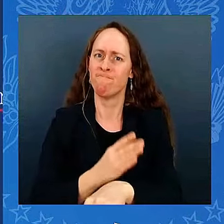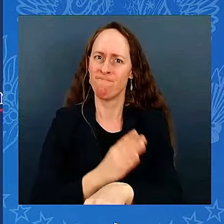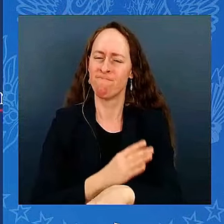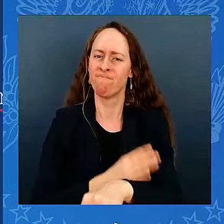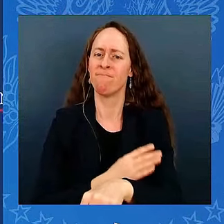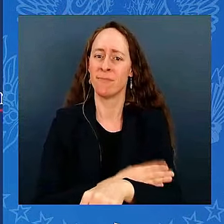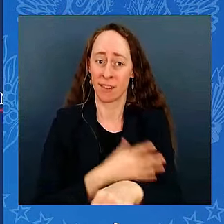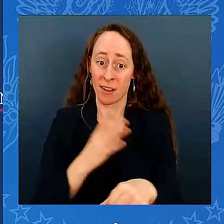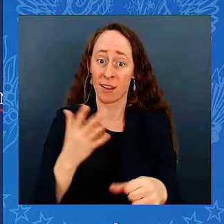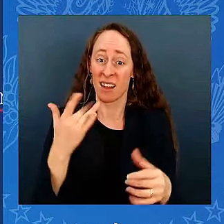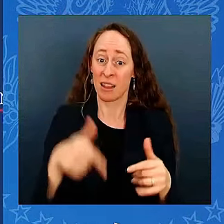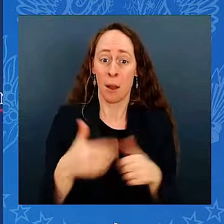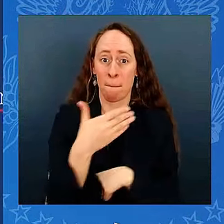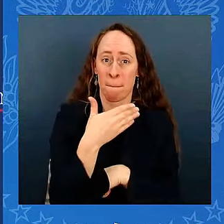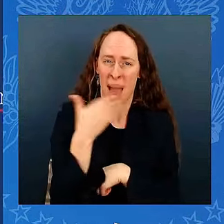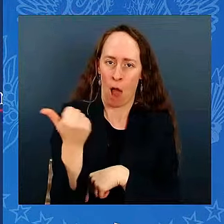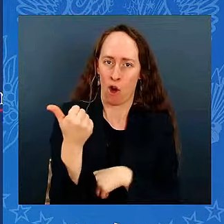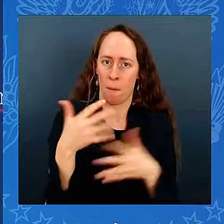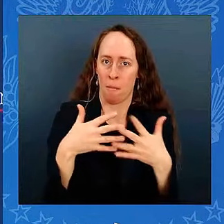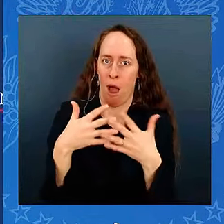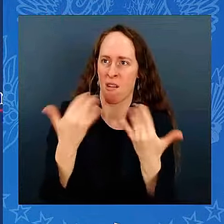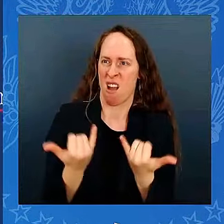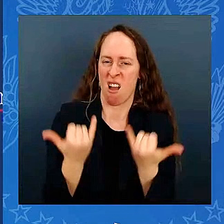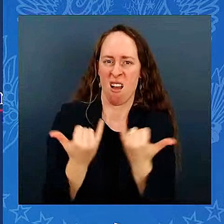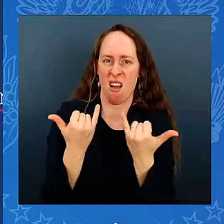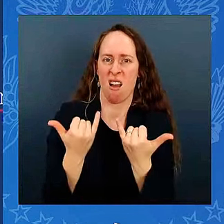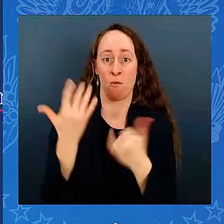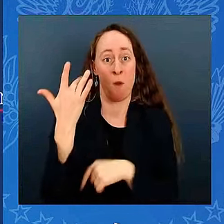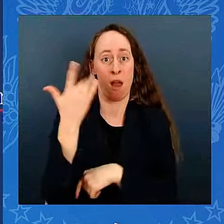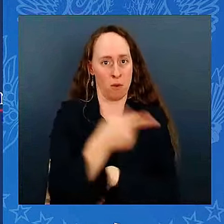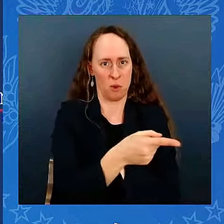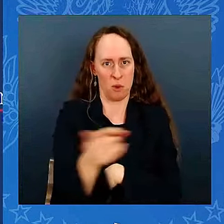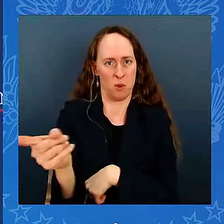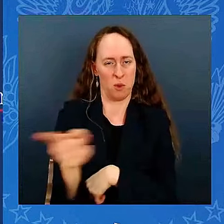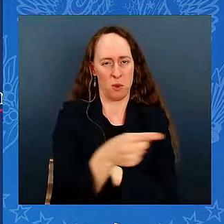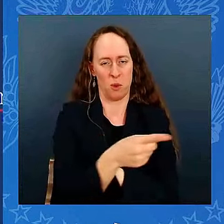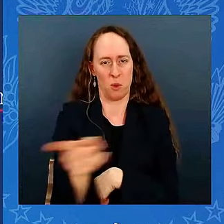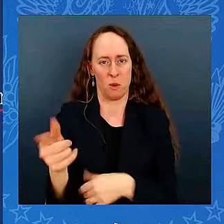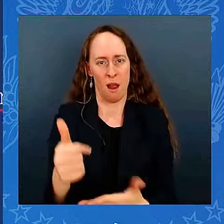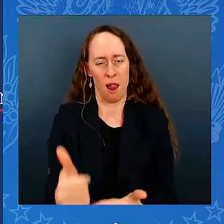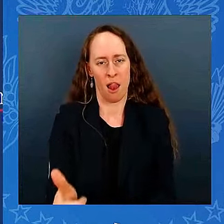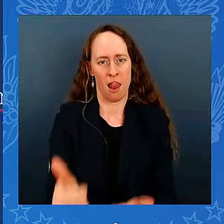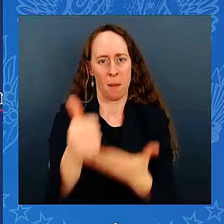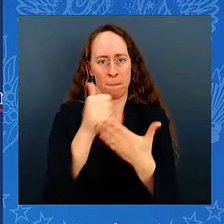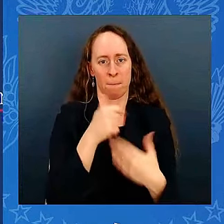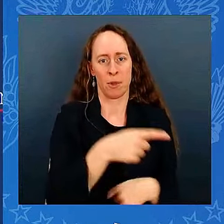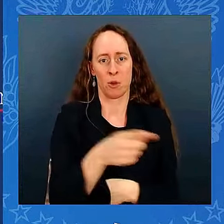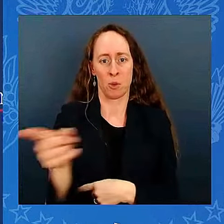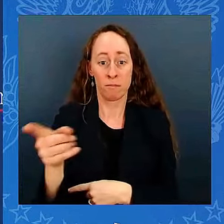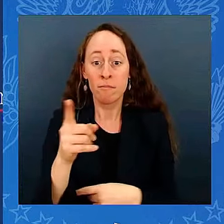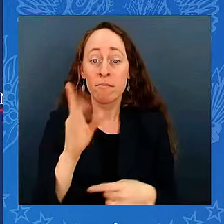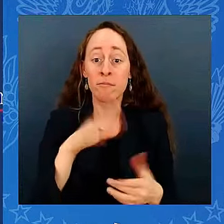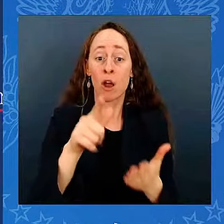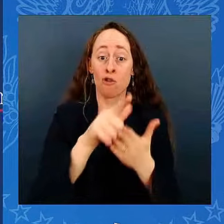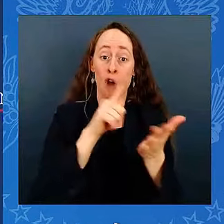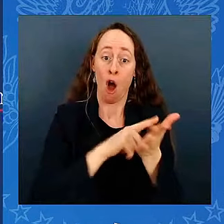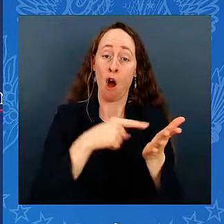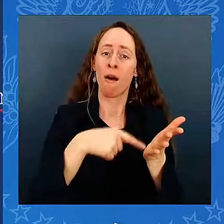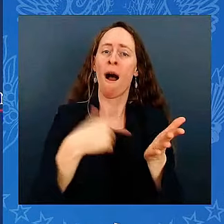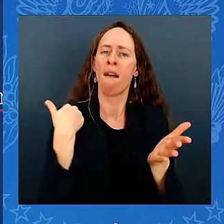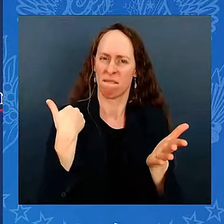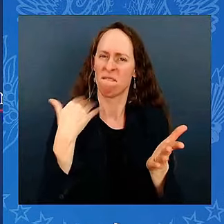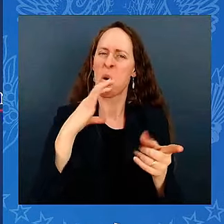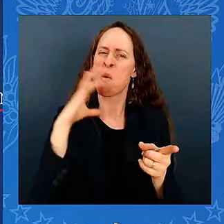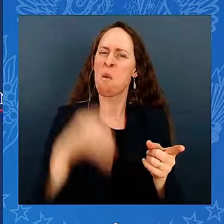all of you. In fact, Buy American has been the law of the land since the 1930s. And I have to admit to you, Tommy —